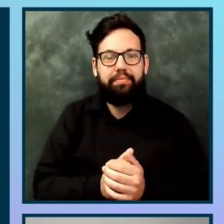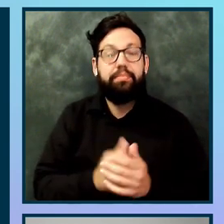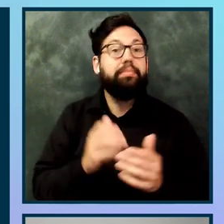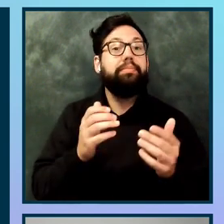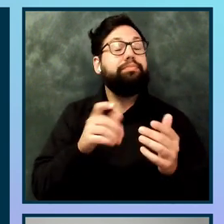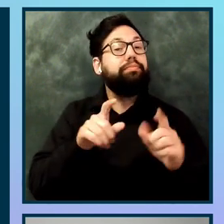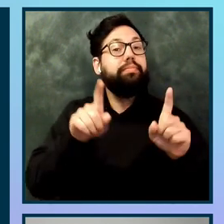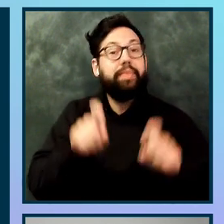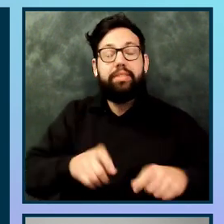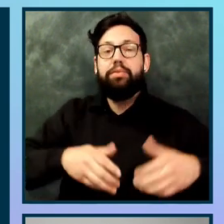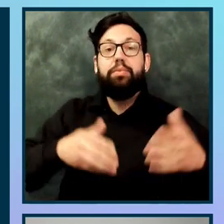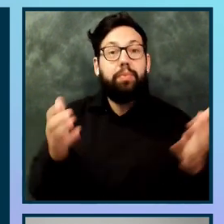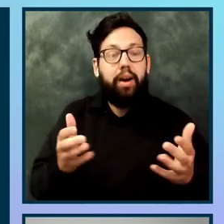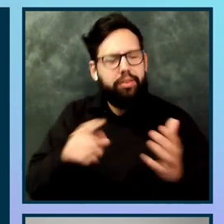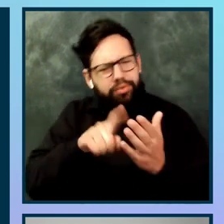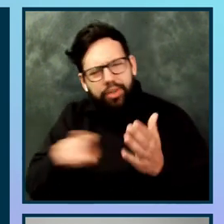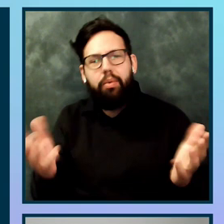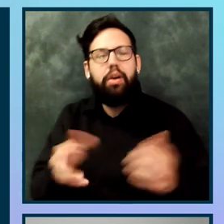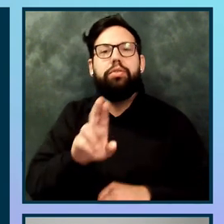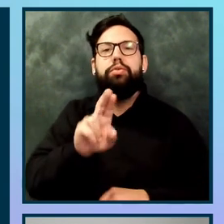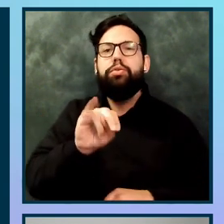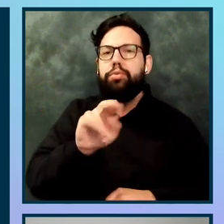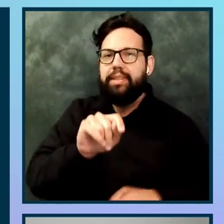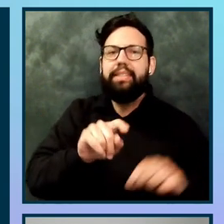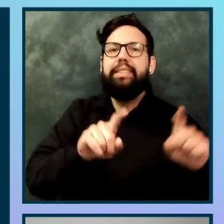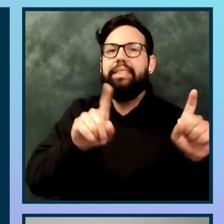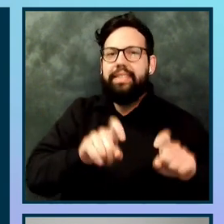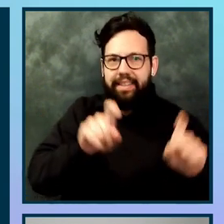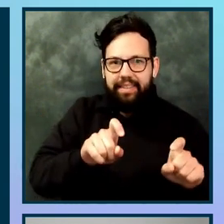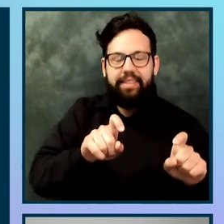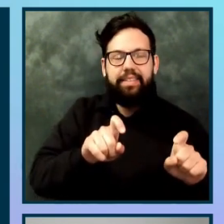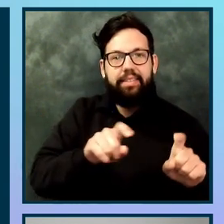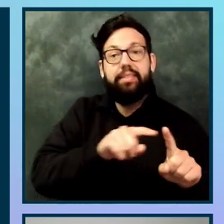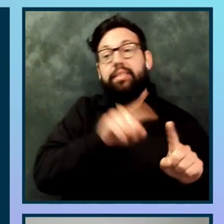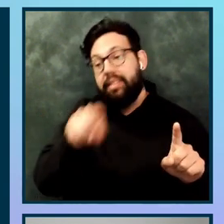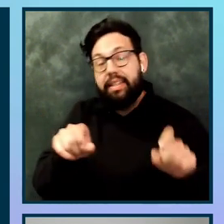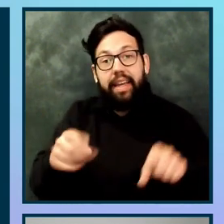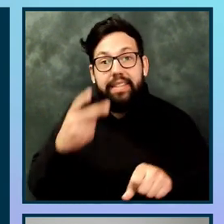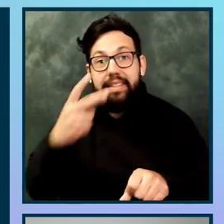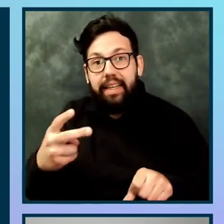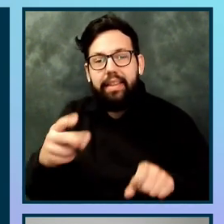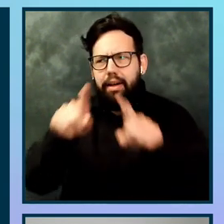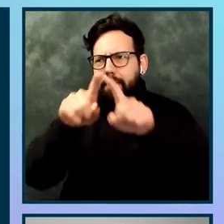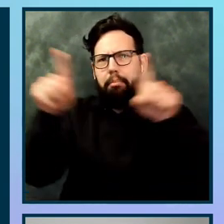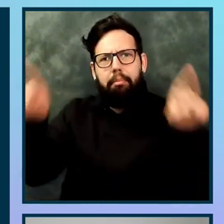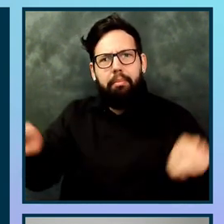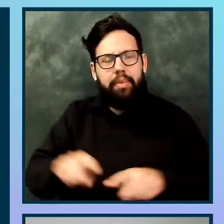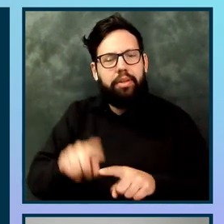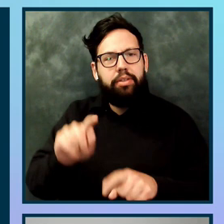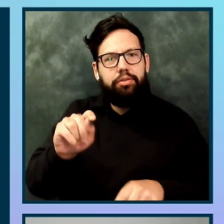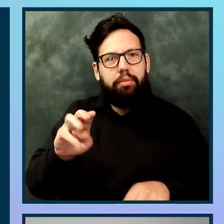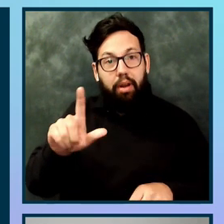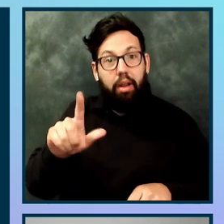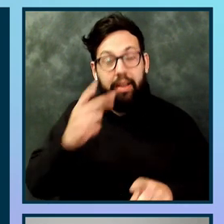action. And I can see in the building terminal in the Action that the test